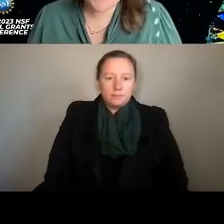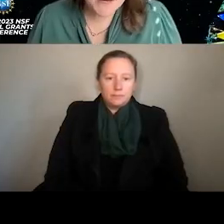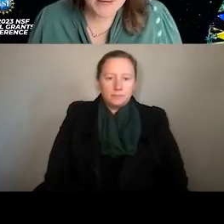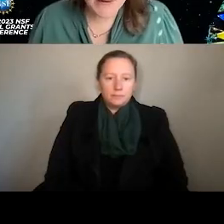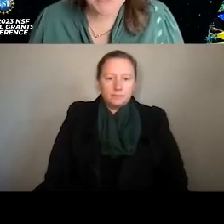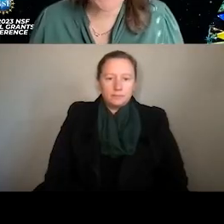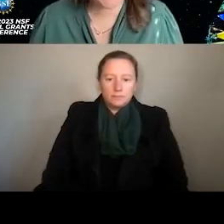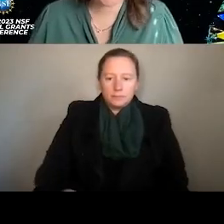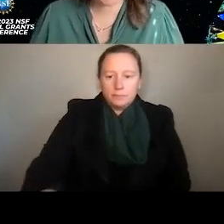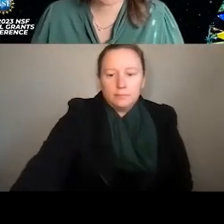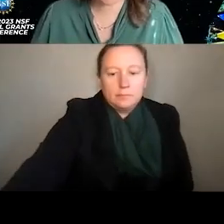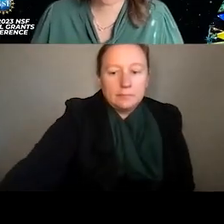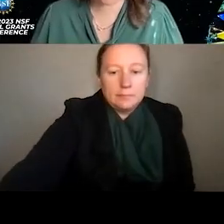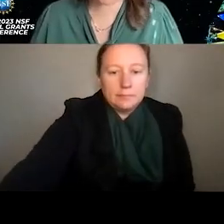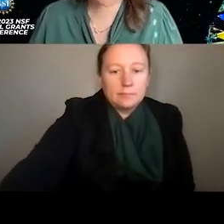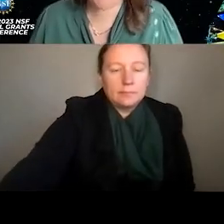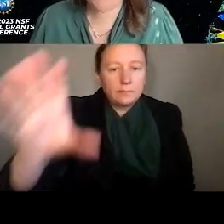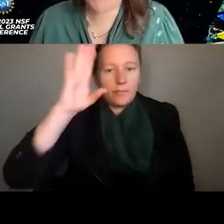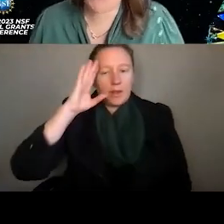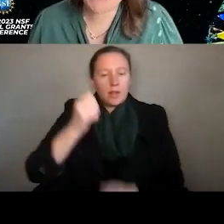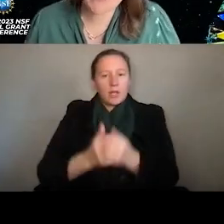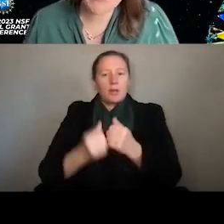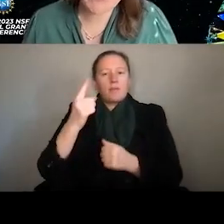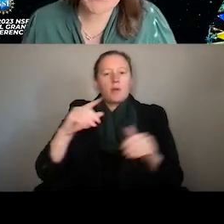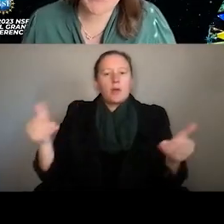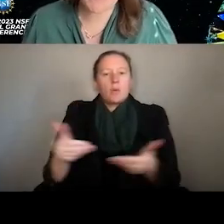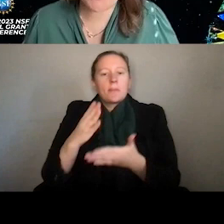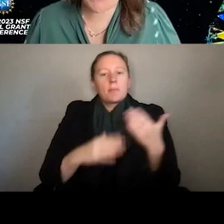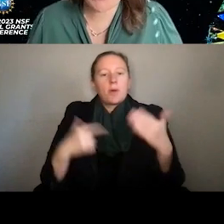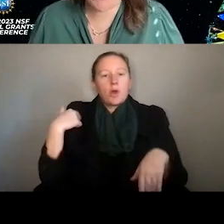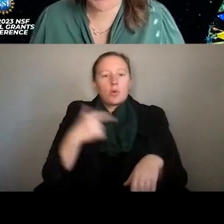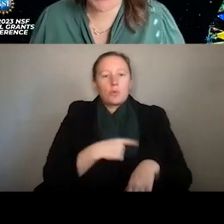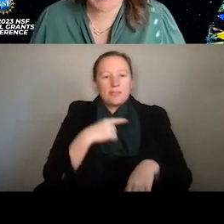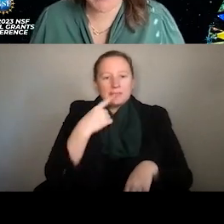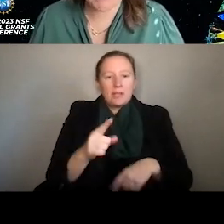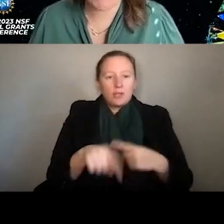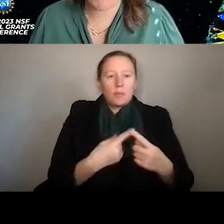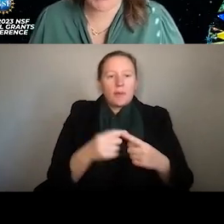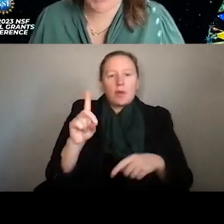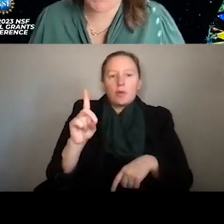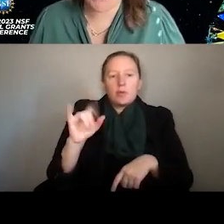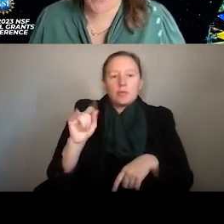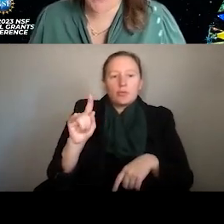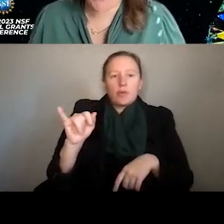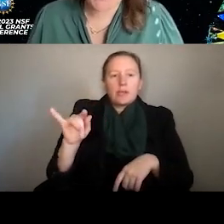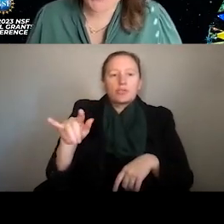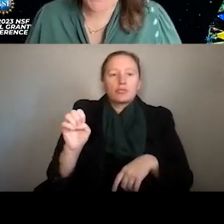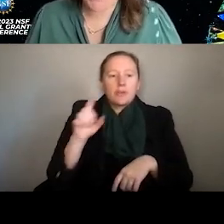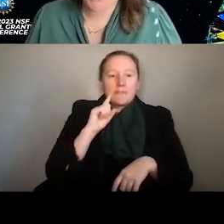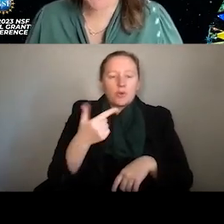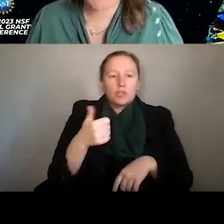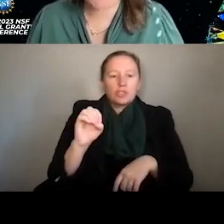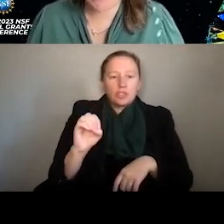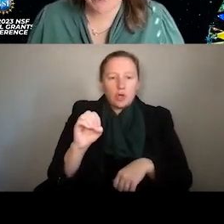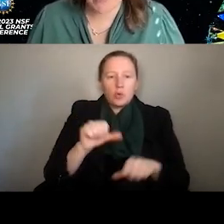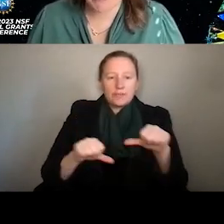Hello, everyone, and welcome to the part of the Grants Conference where we tell you a little about the Directorate for Geosciences, or GEO. I'm Jennifer